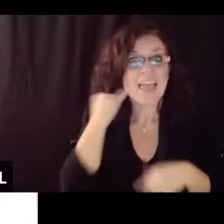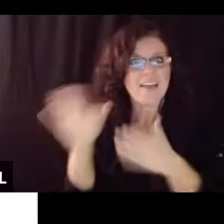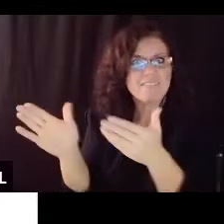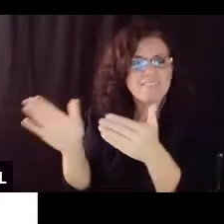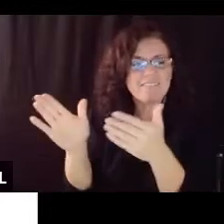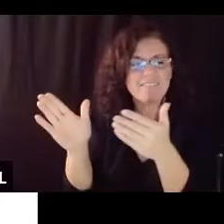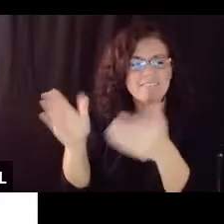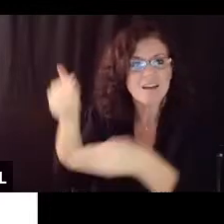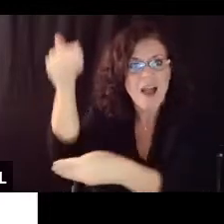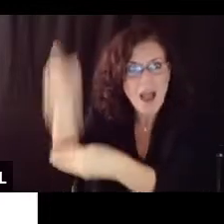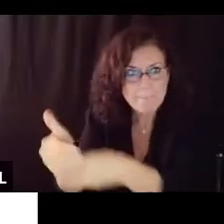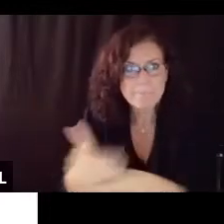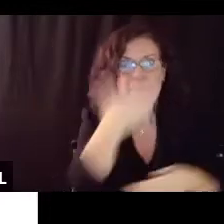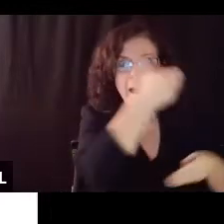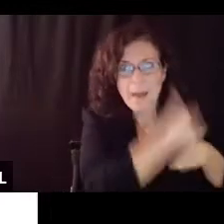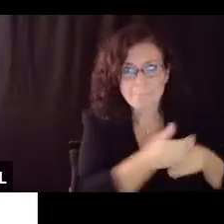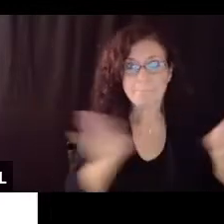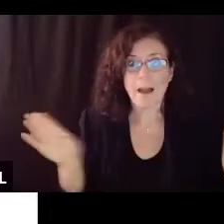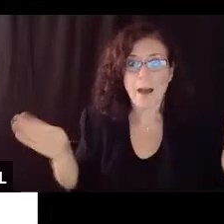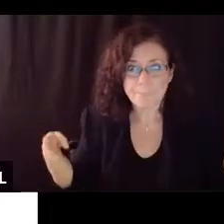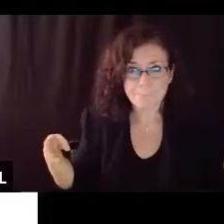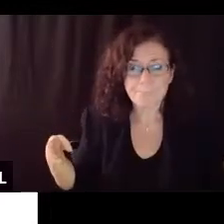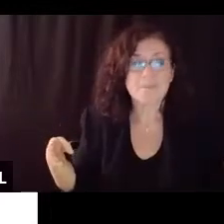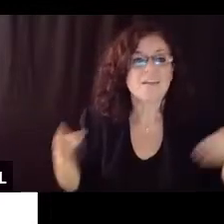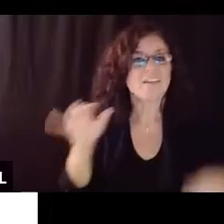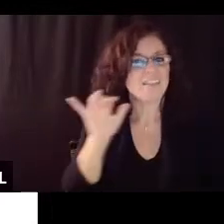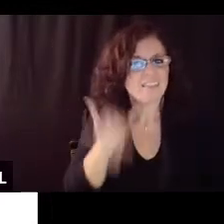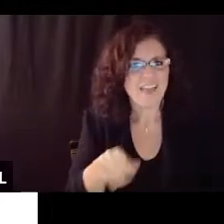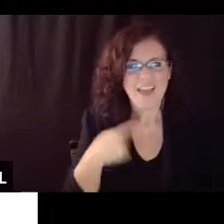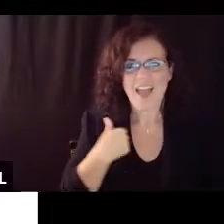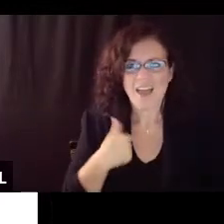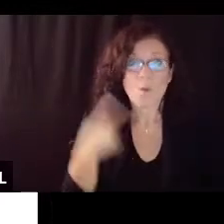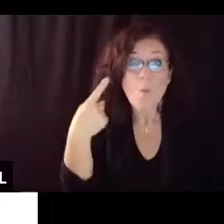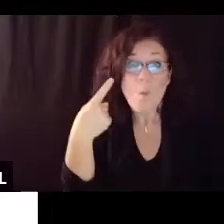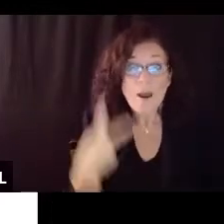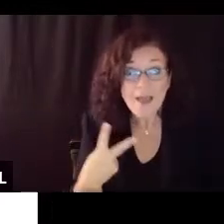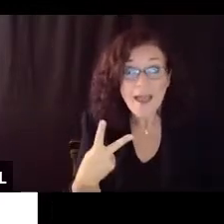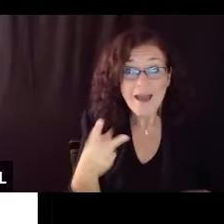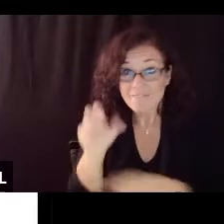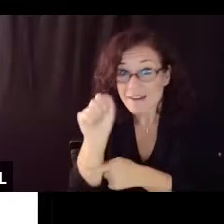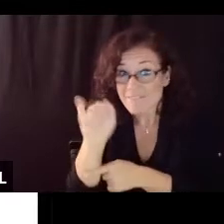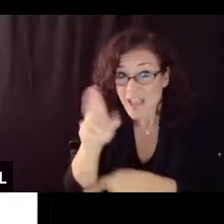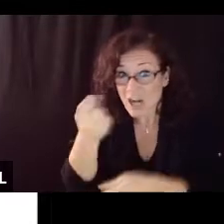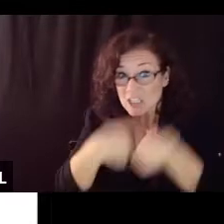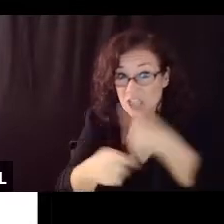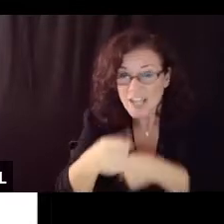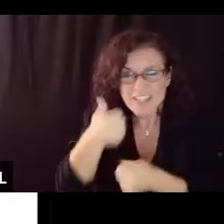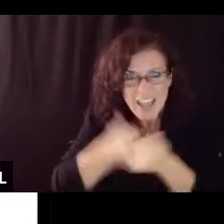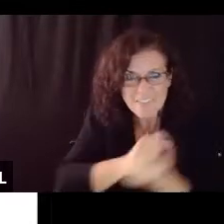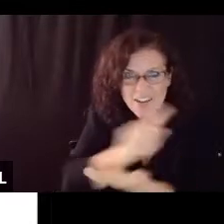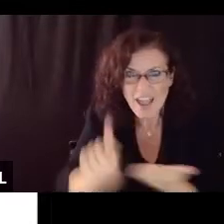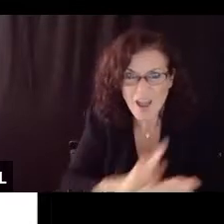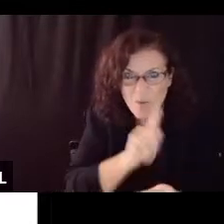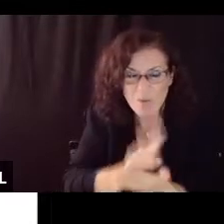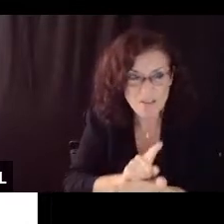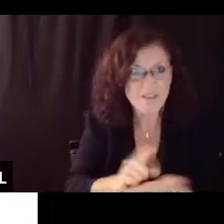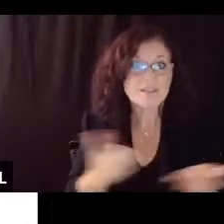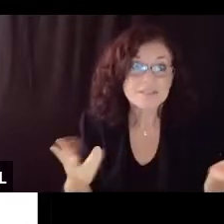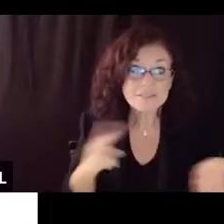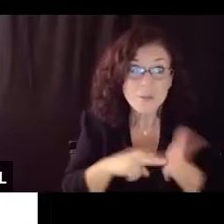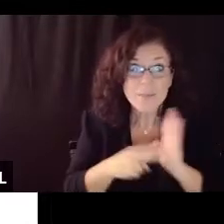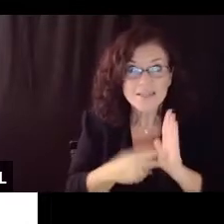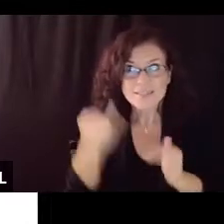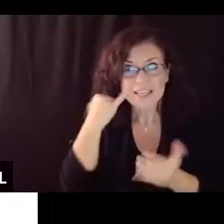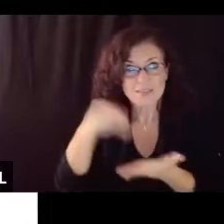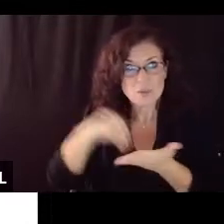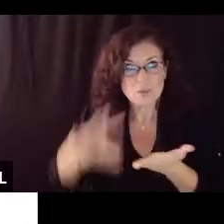only got half an air changeover per hour right so in general um air would stay in the room for two hours and that's